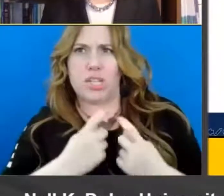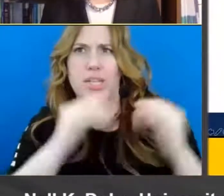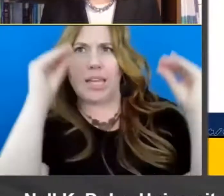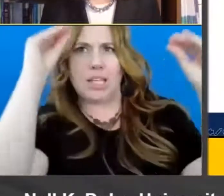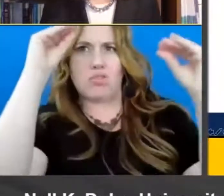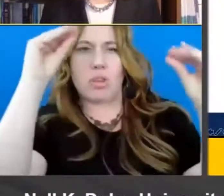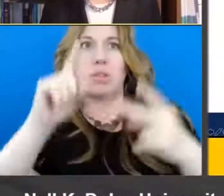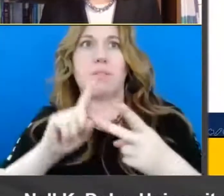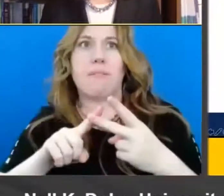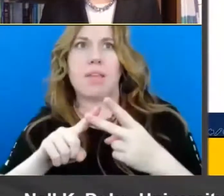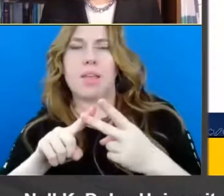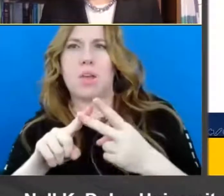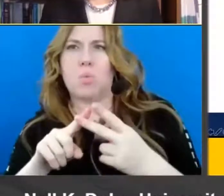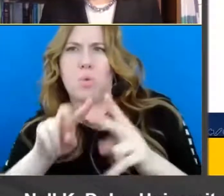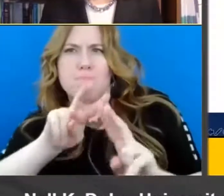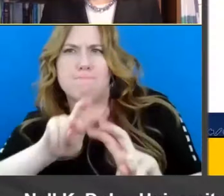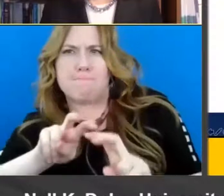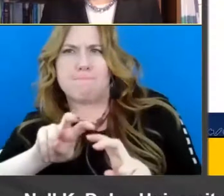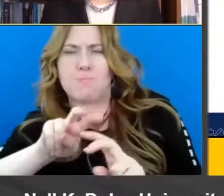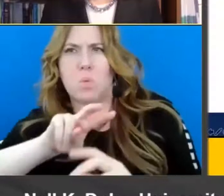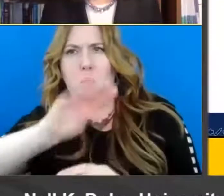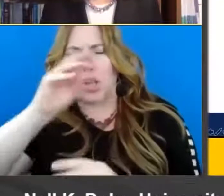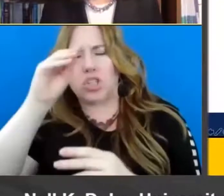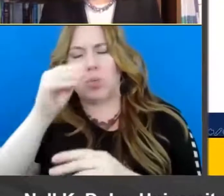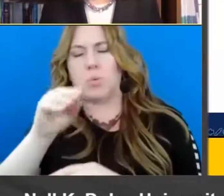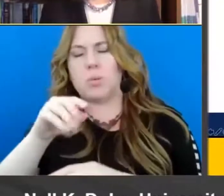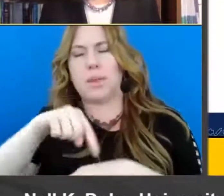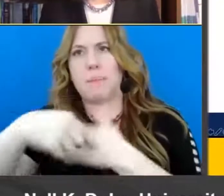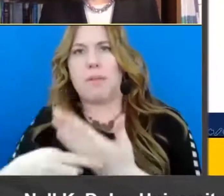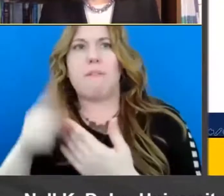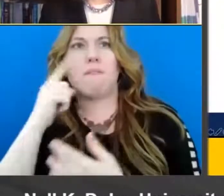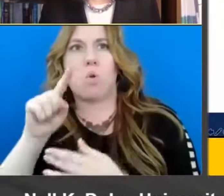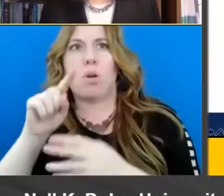inference instruction and both show positive effects on reading comprehension